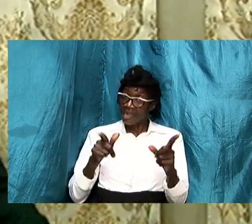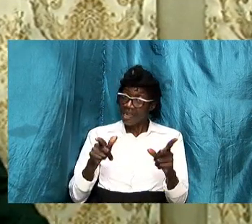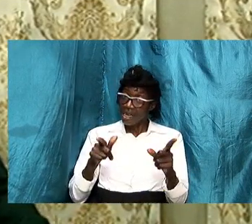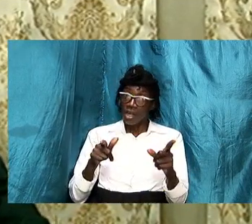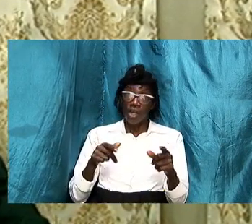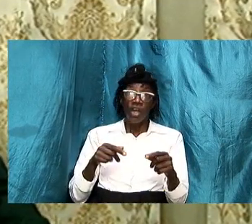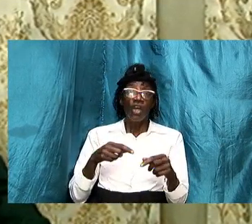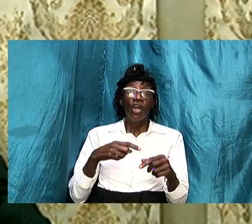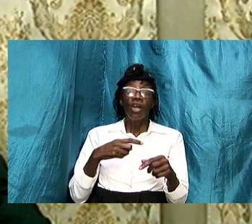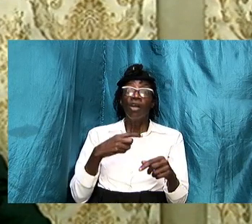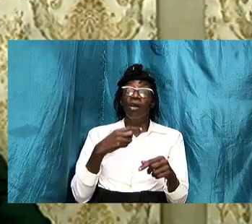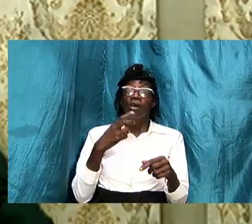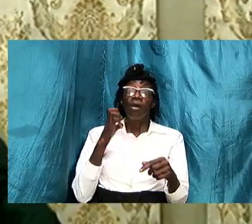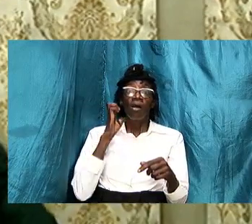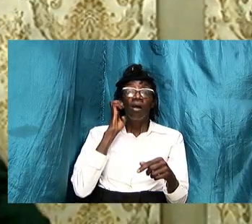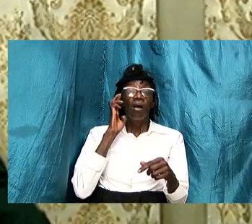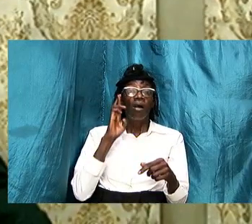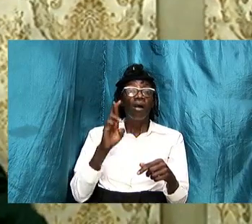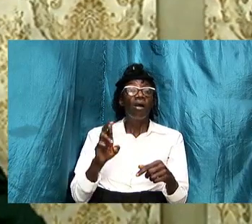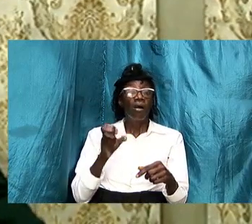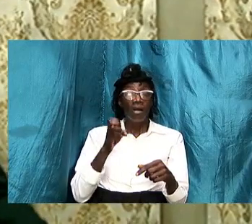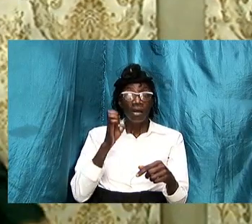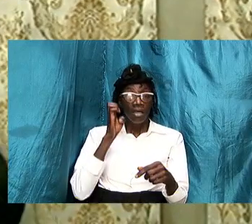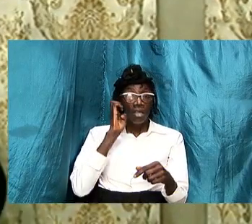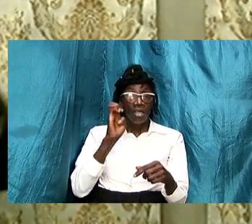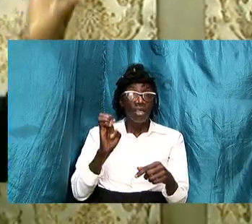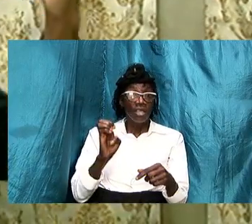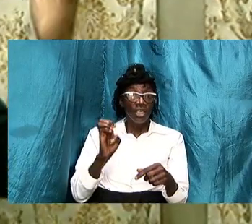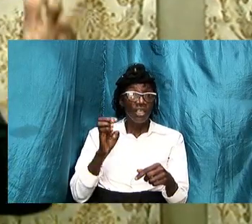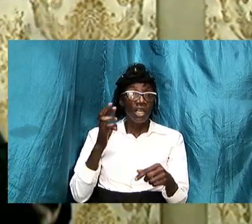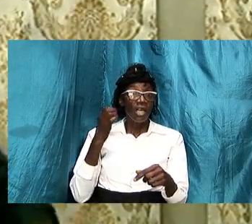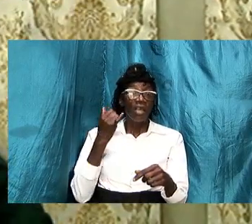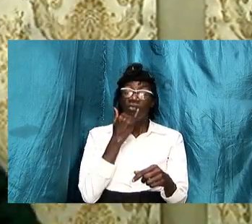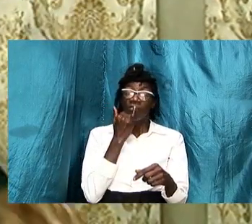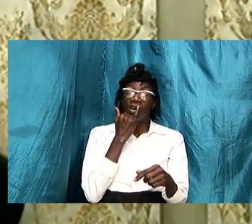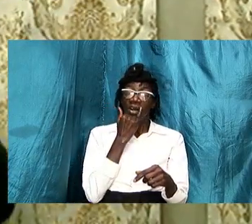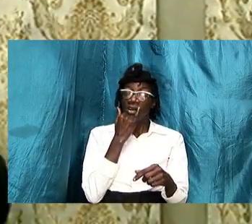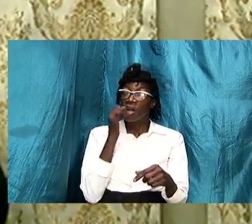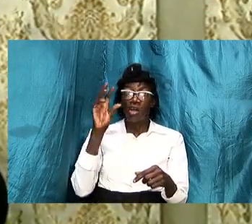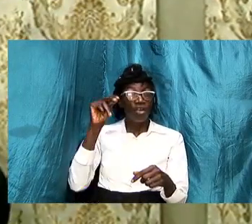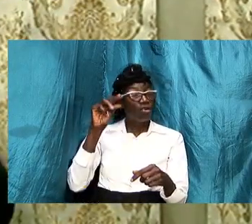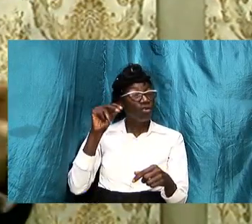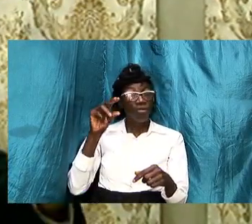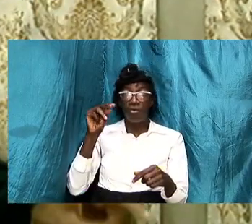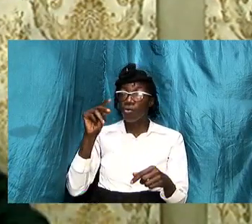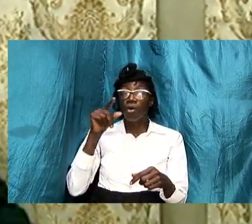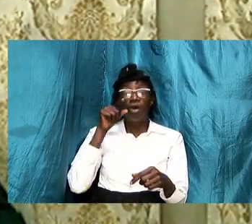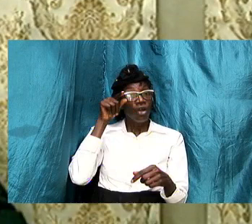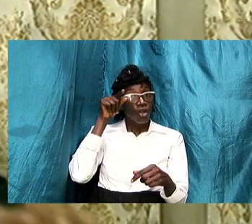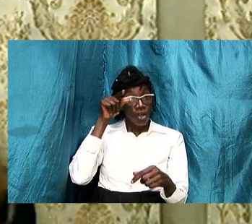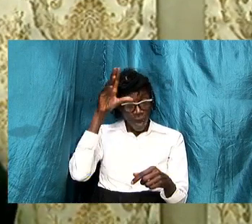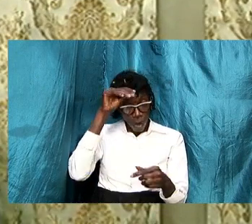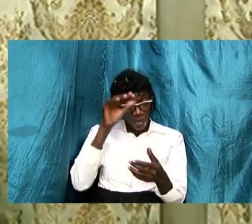authority so you cannot now turn around and she says see you made the decision didn't go wrong you you gave her that latitude because there was a